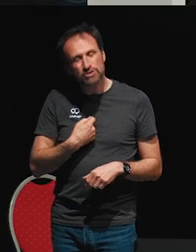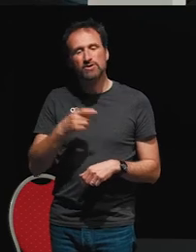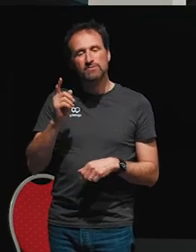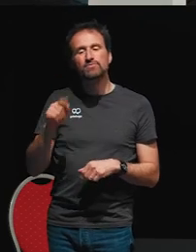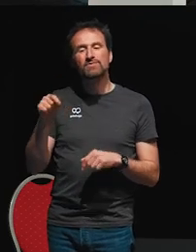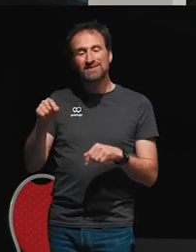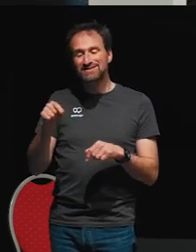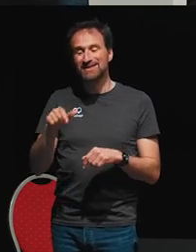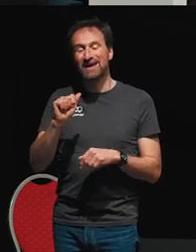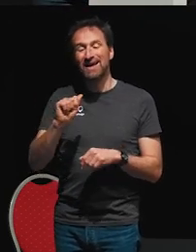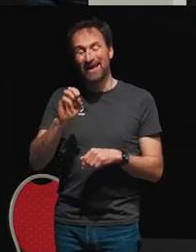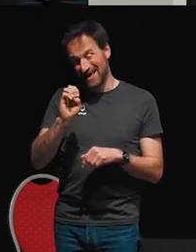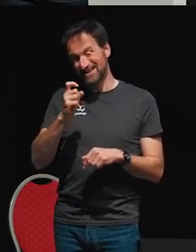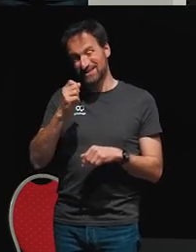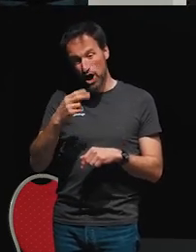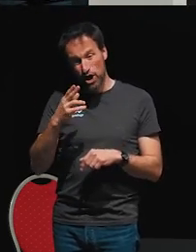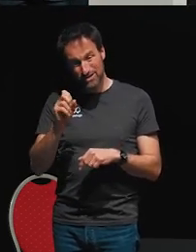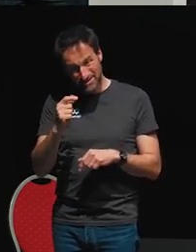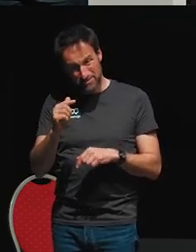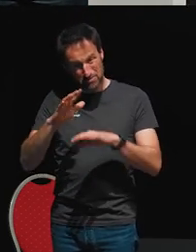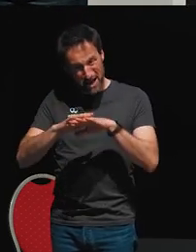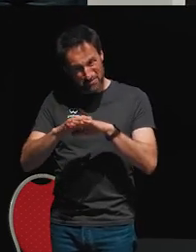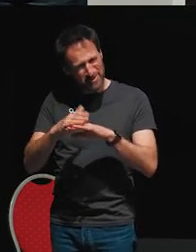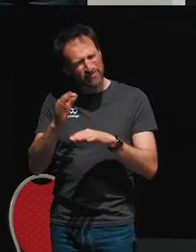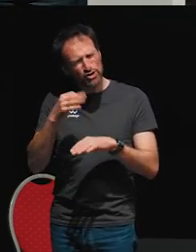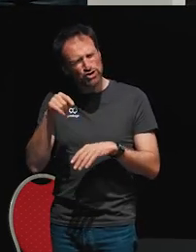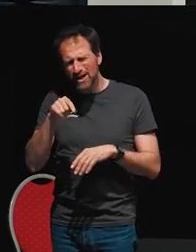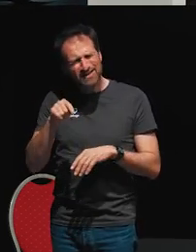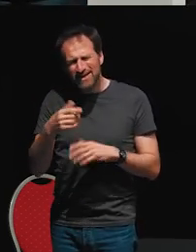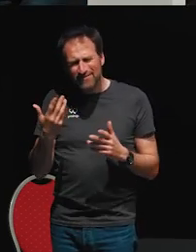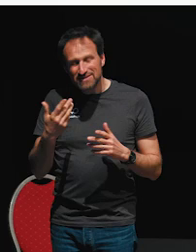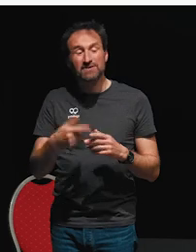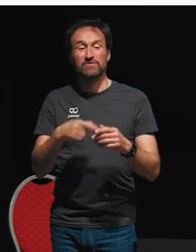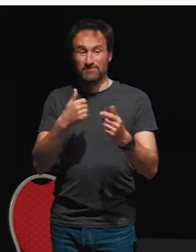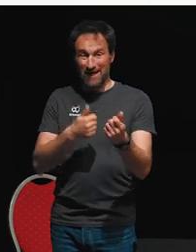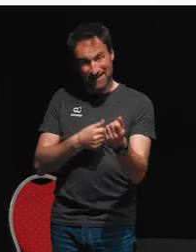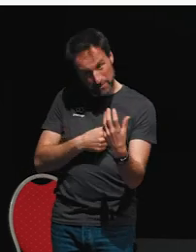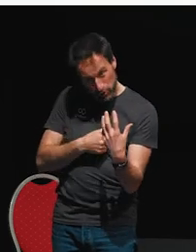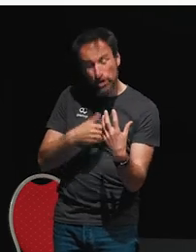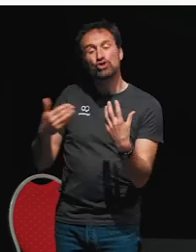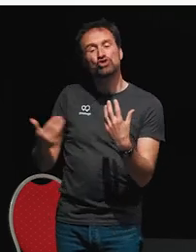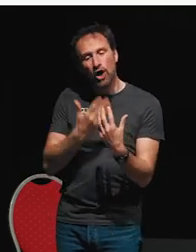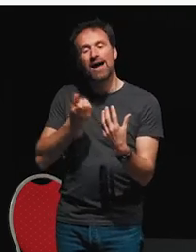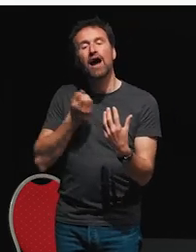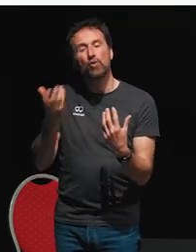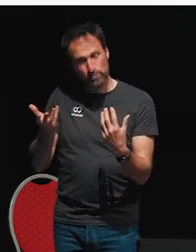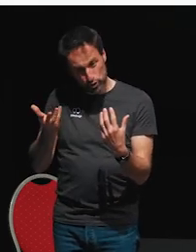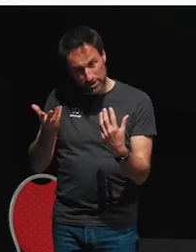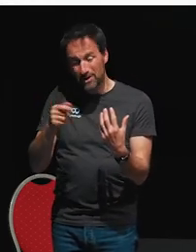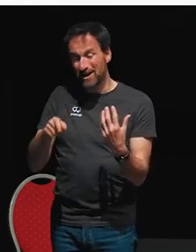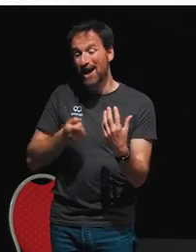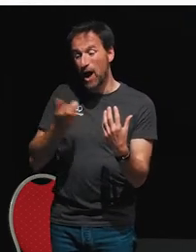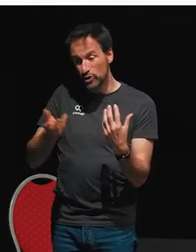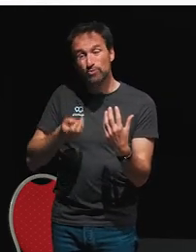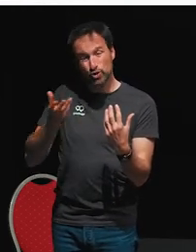exhaust map is that for the first input it will create a new output. Then so long as that output keeps going, it will just